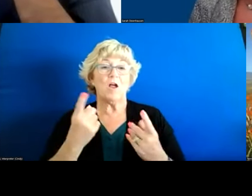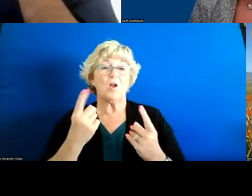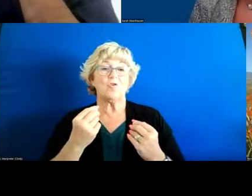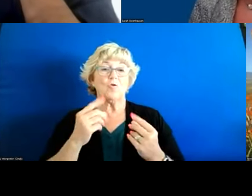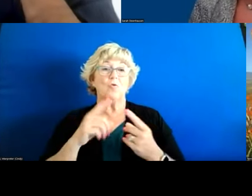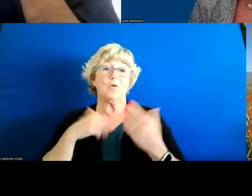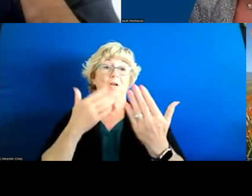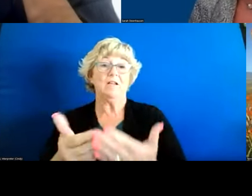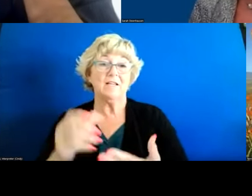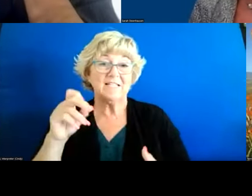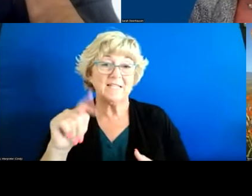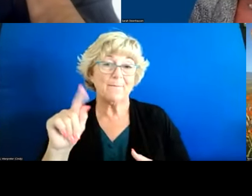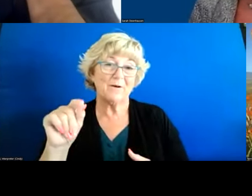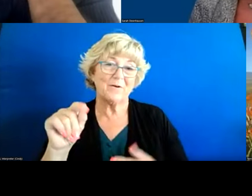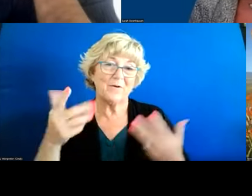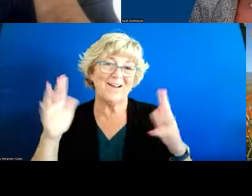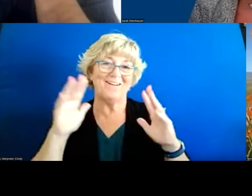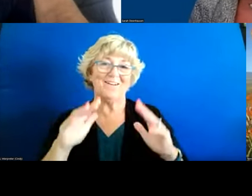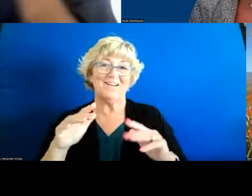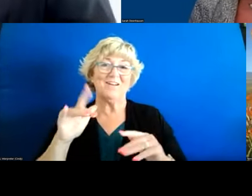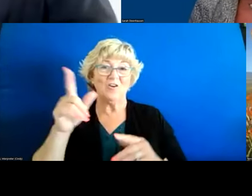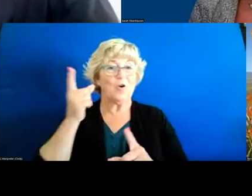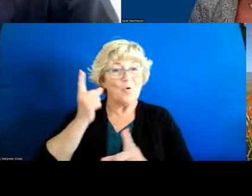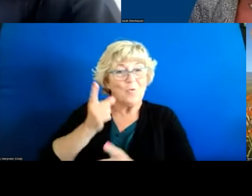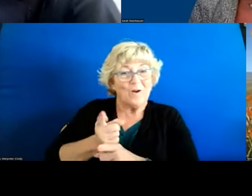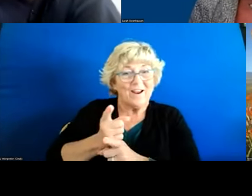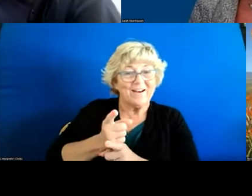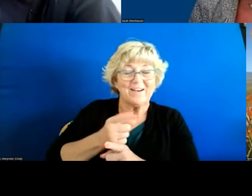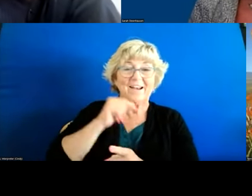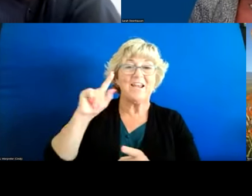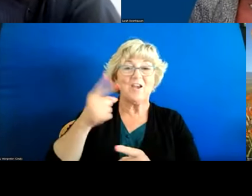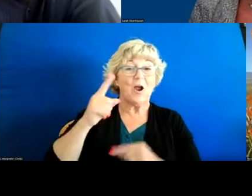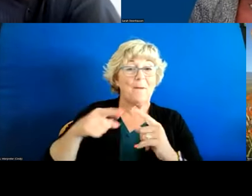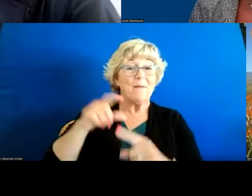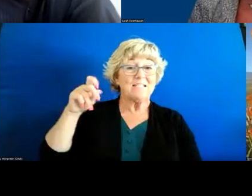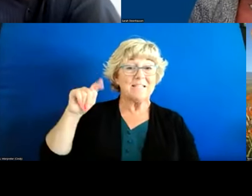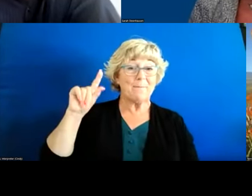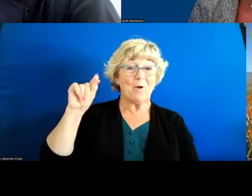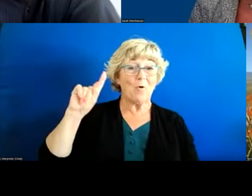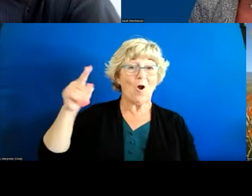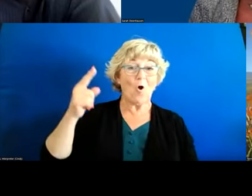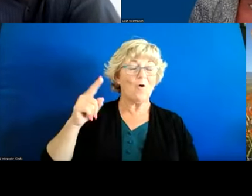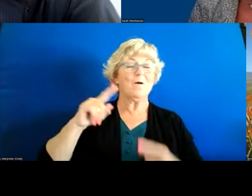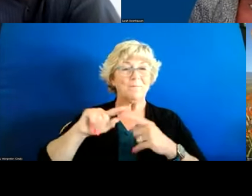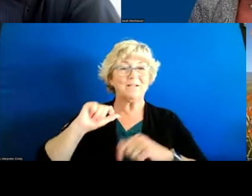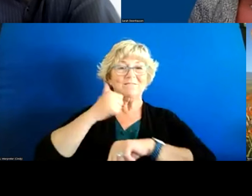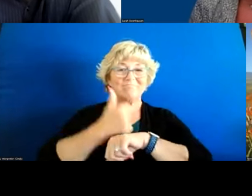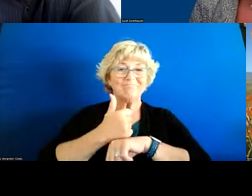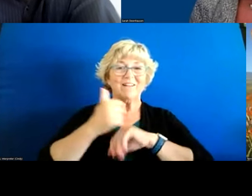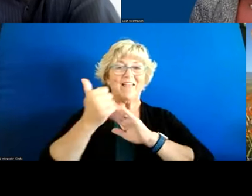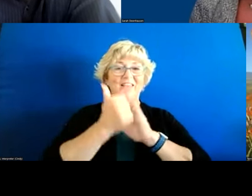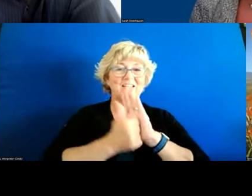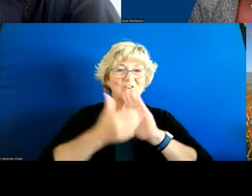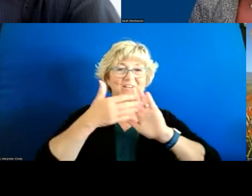september 20th absolutely that's the whole you're absolutely right it's not just about september 20th it's really about setting the agenda of this work